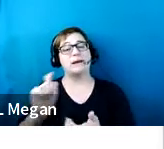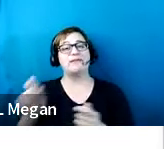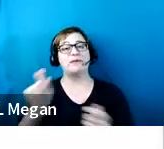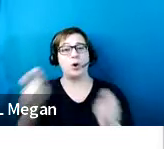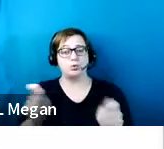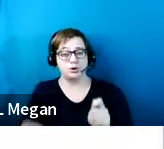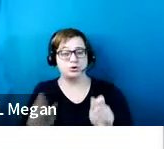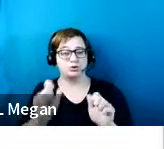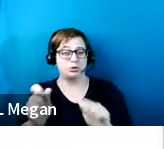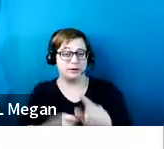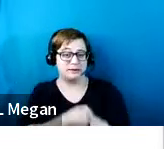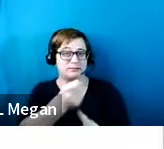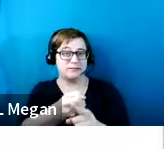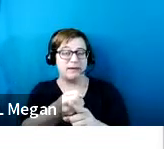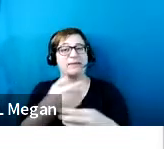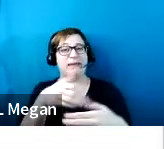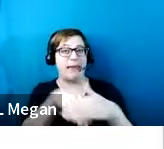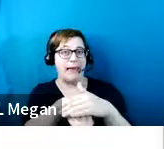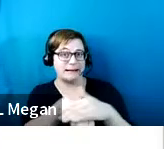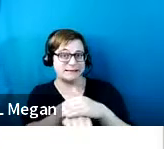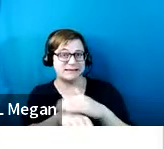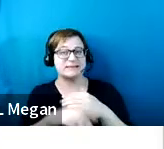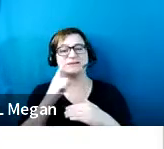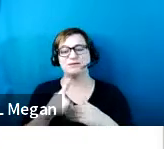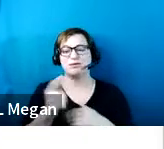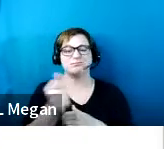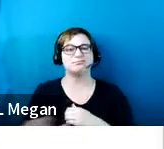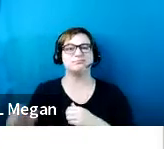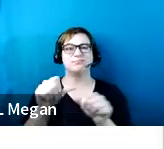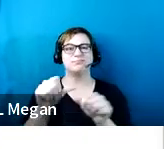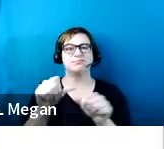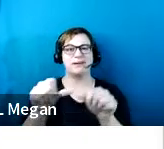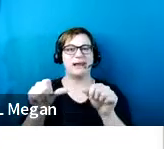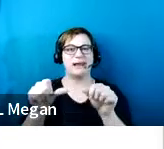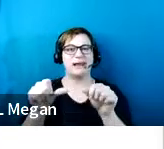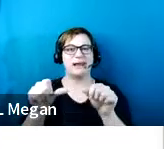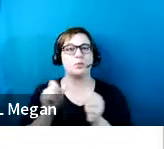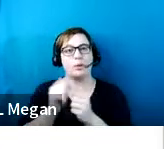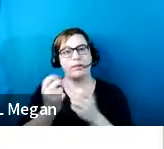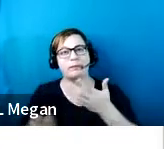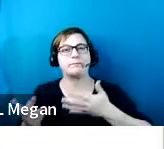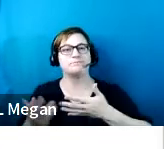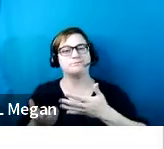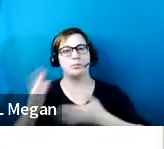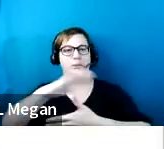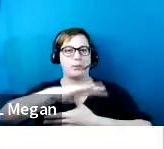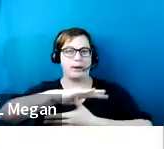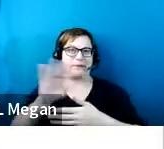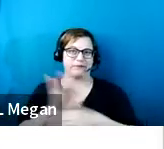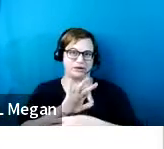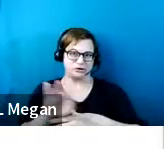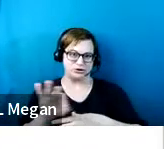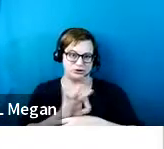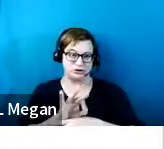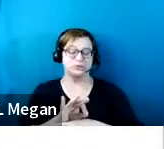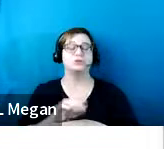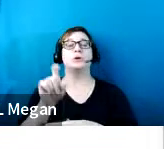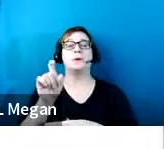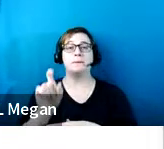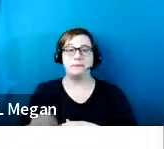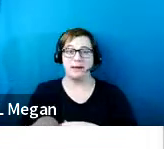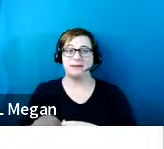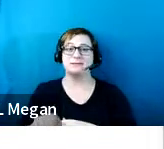usability of, or the access to an area containing a primary function area, it must be made to ensure